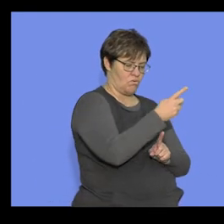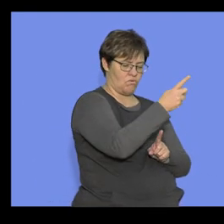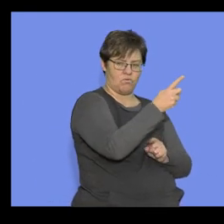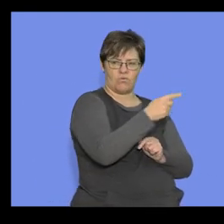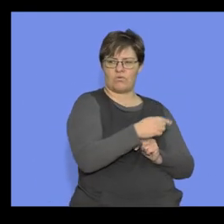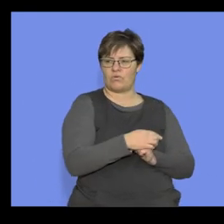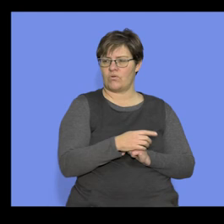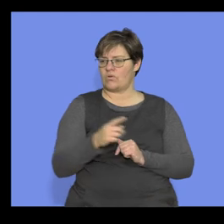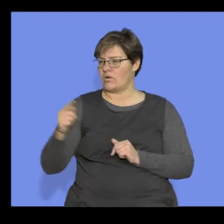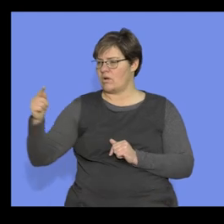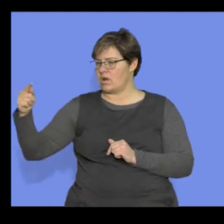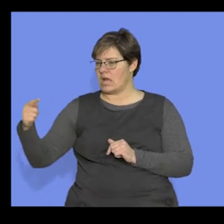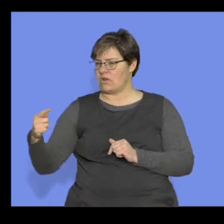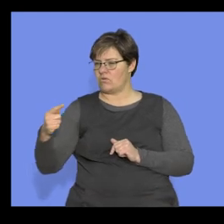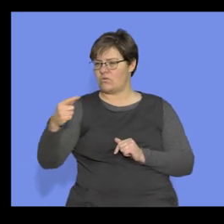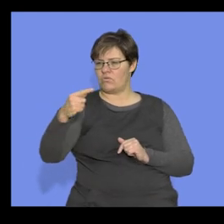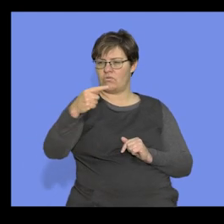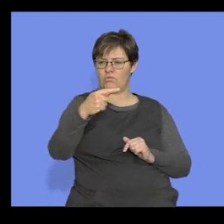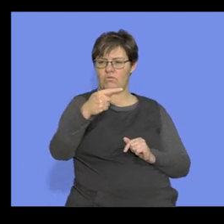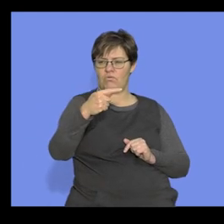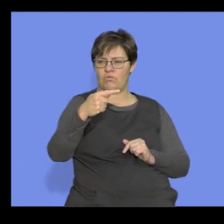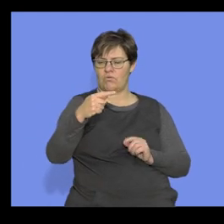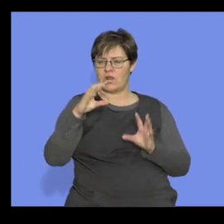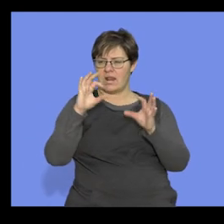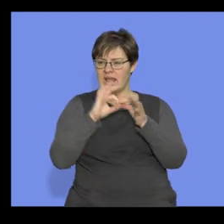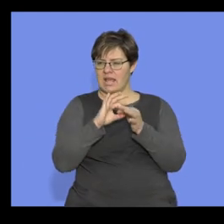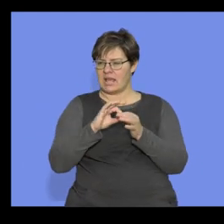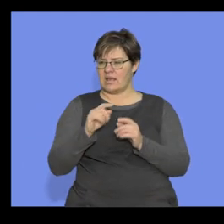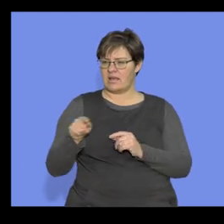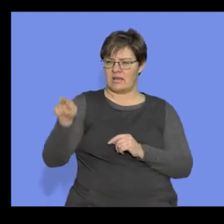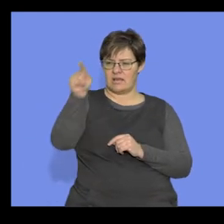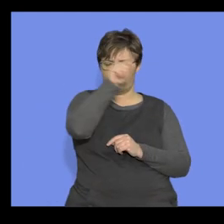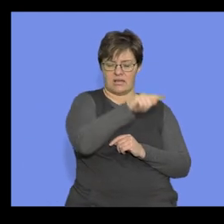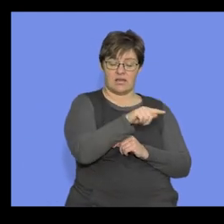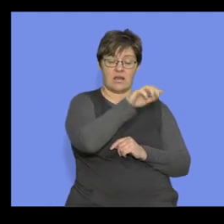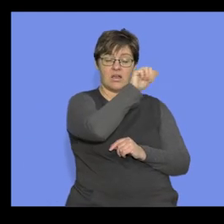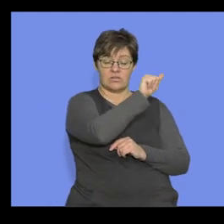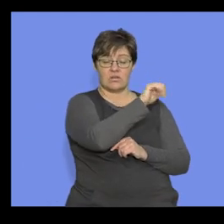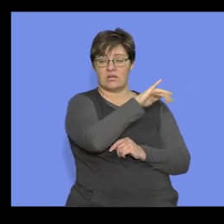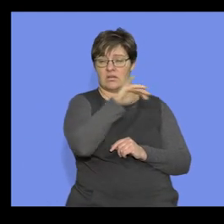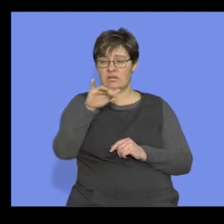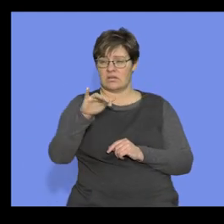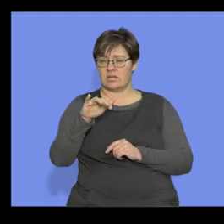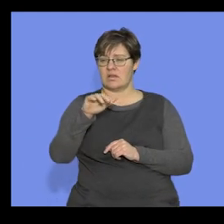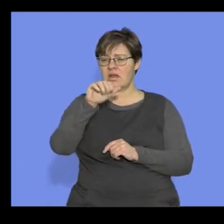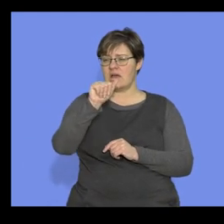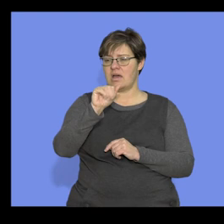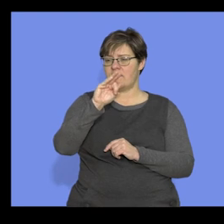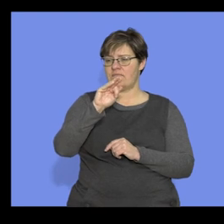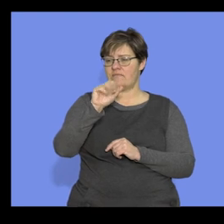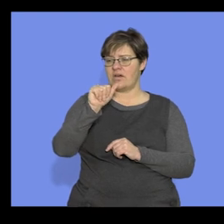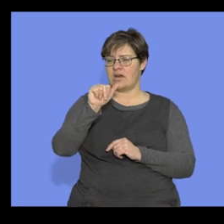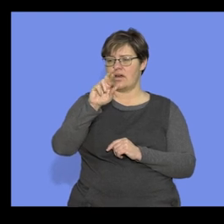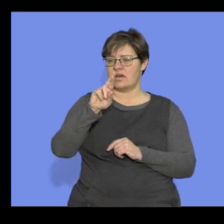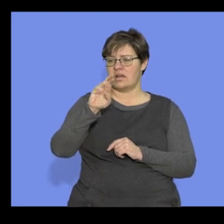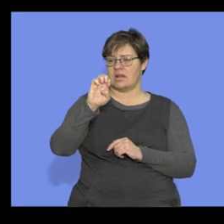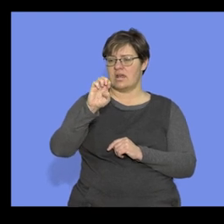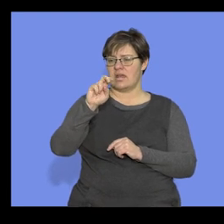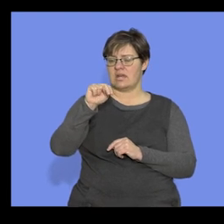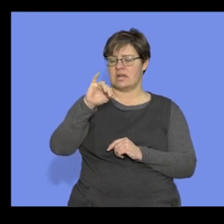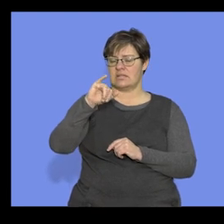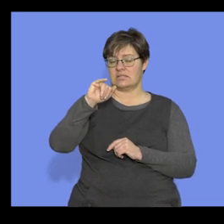take the arrows, and there we go, where do they link to? The Australopithecus Afer